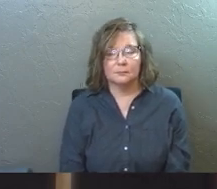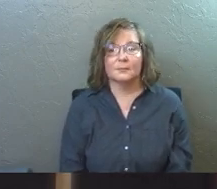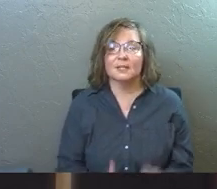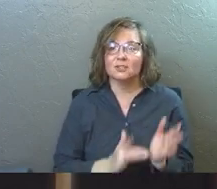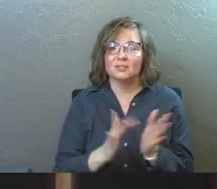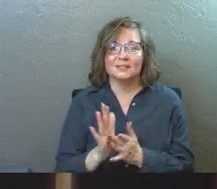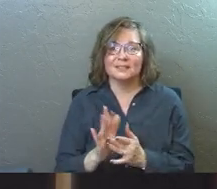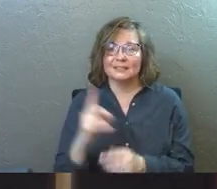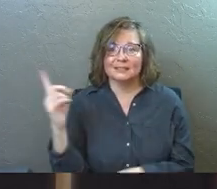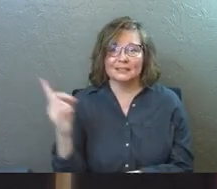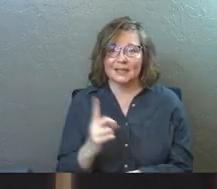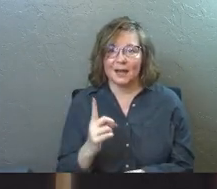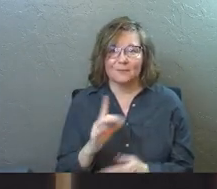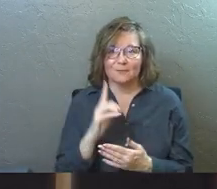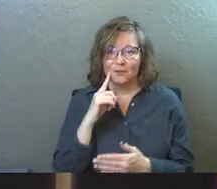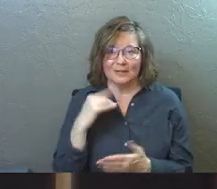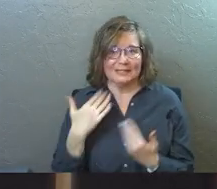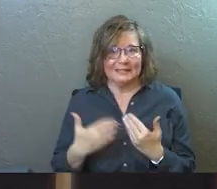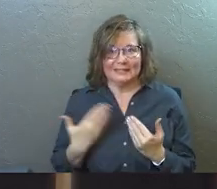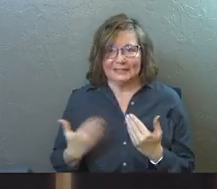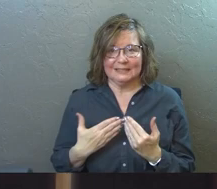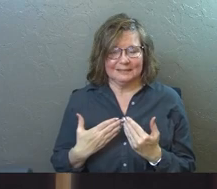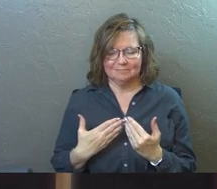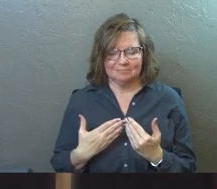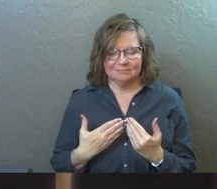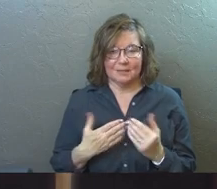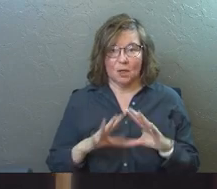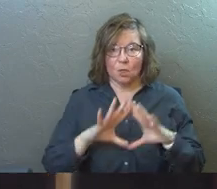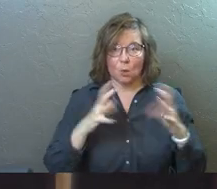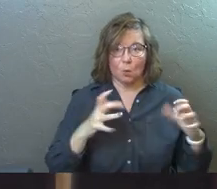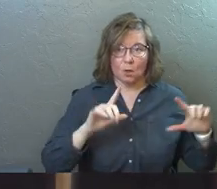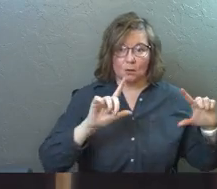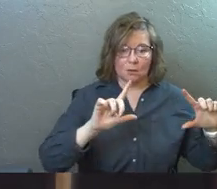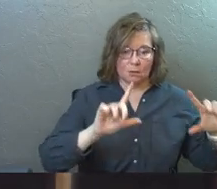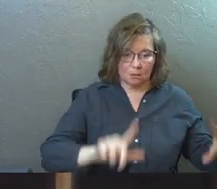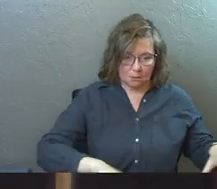Jesus did not come to be easy. He came to turn this world upside down.